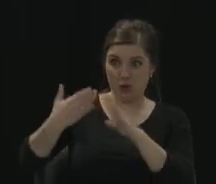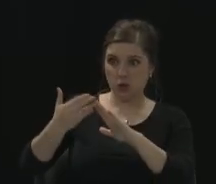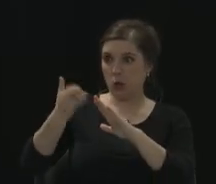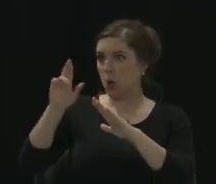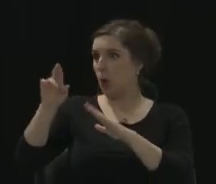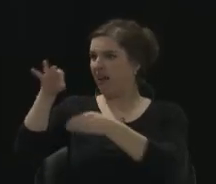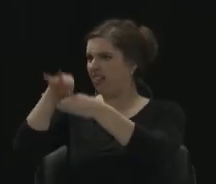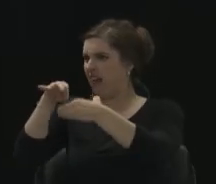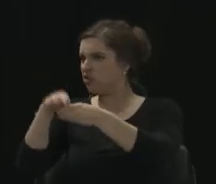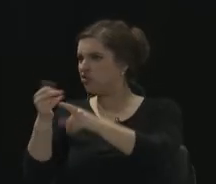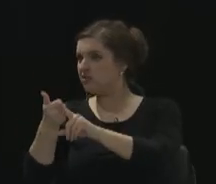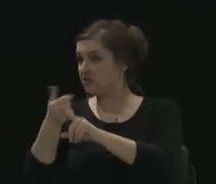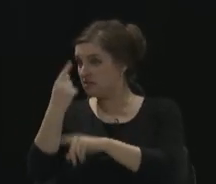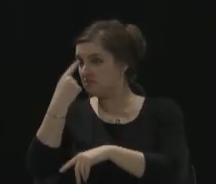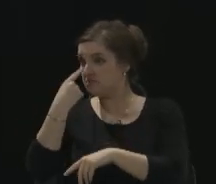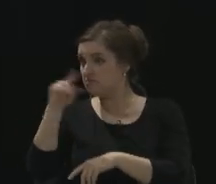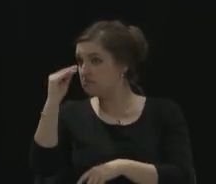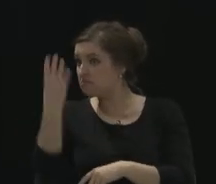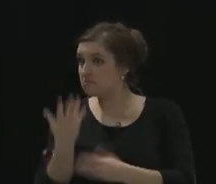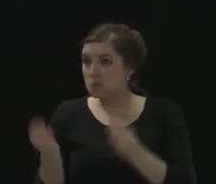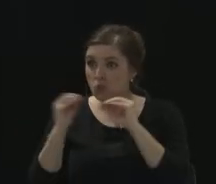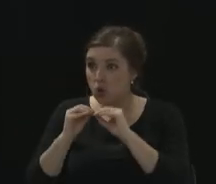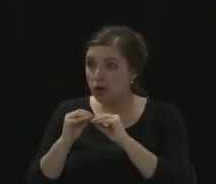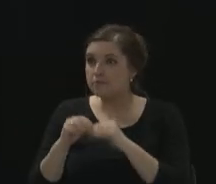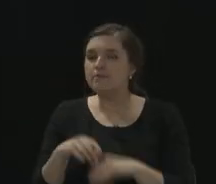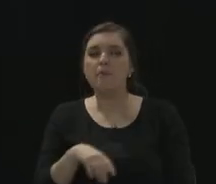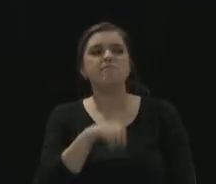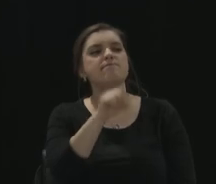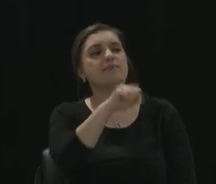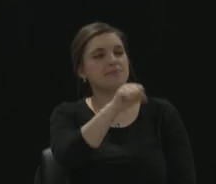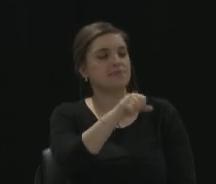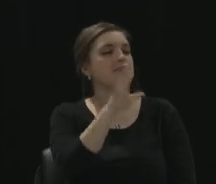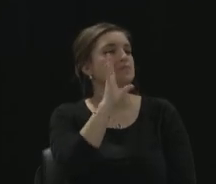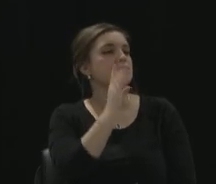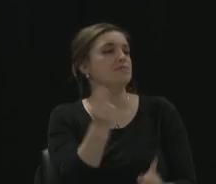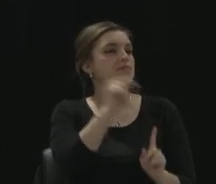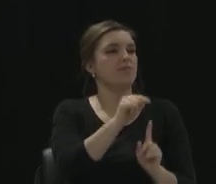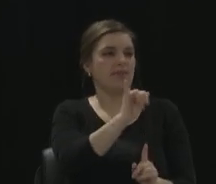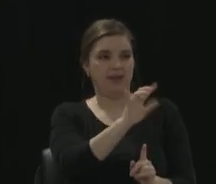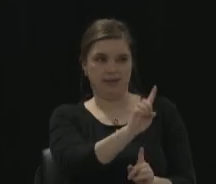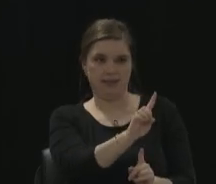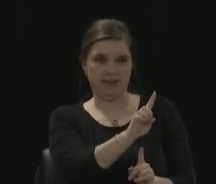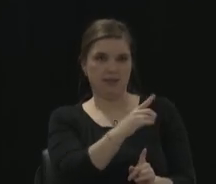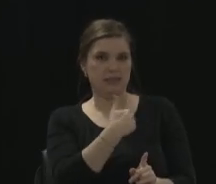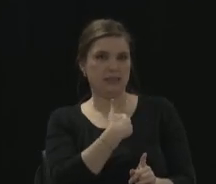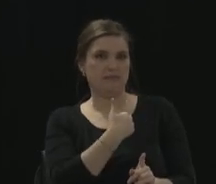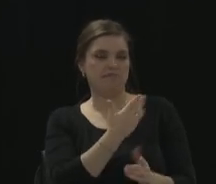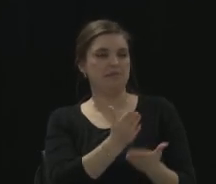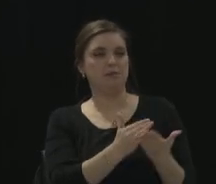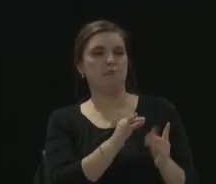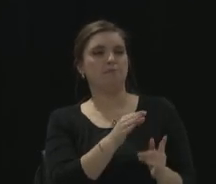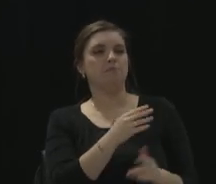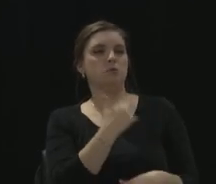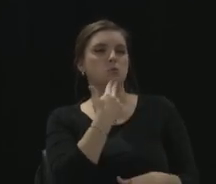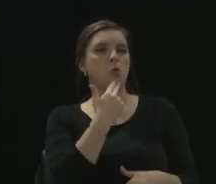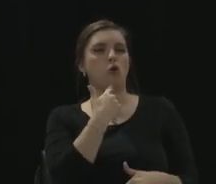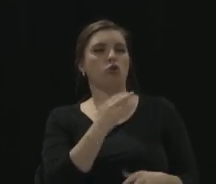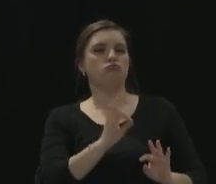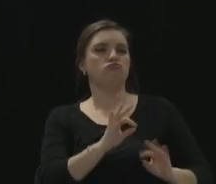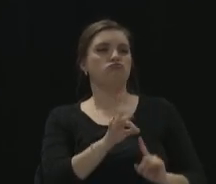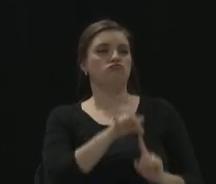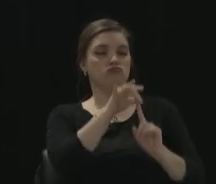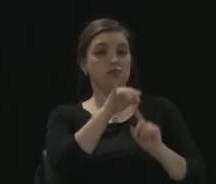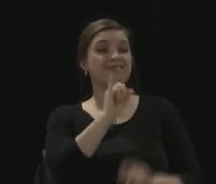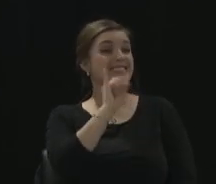There are a couple things. I will go back to the ID. Just there's some small exceptions that if you do not have your